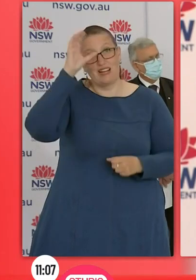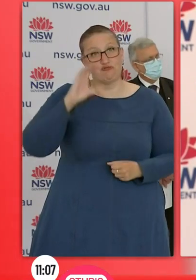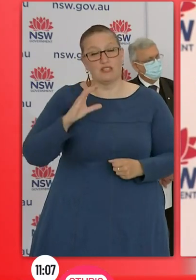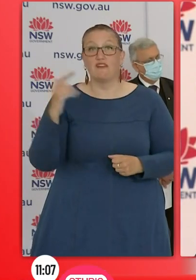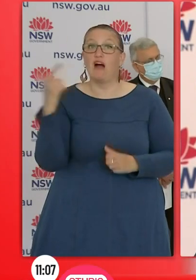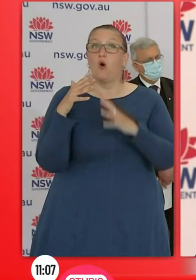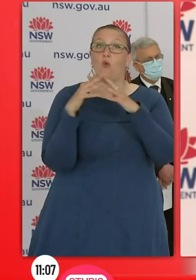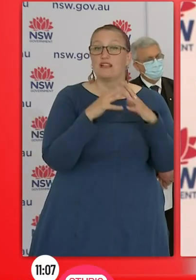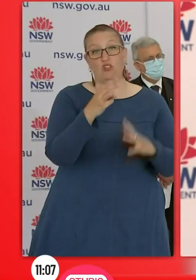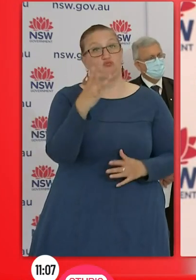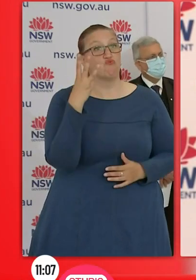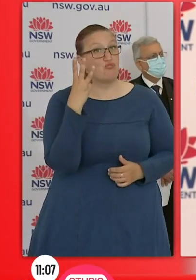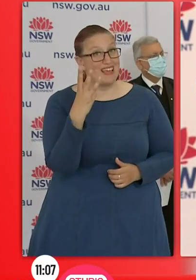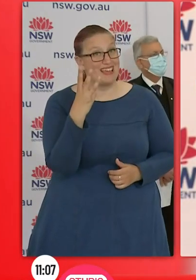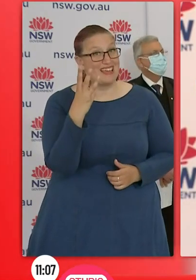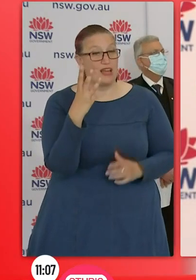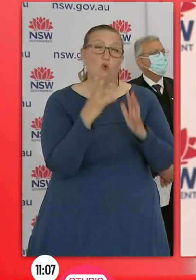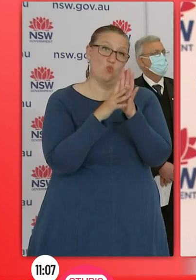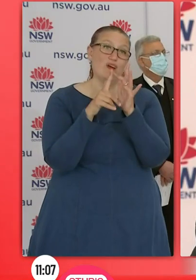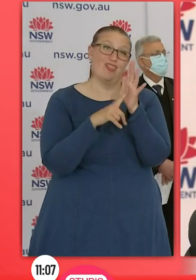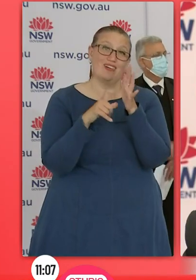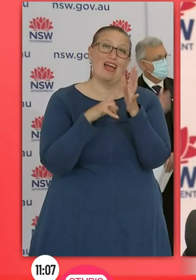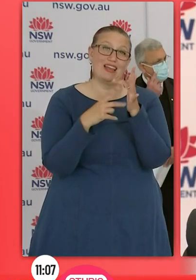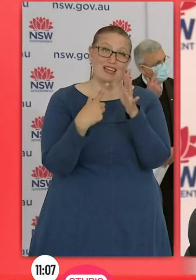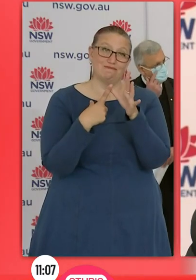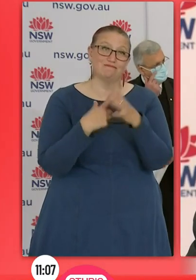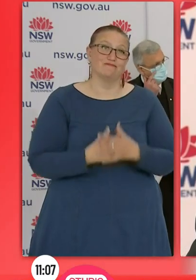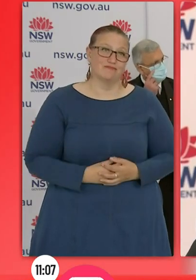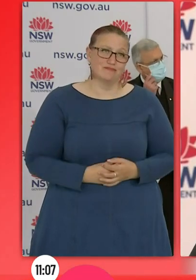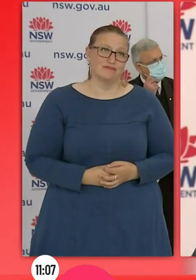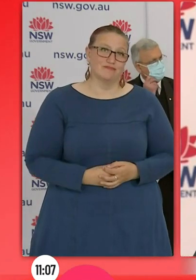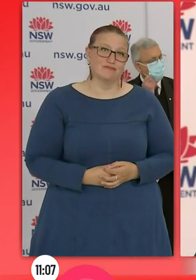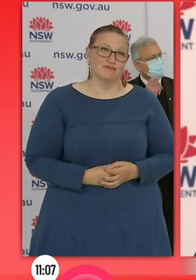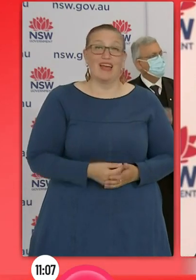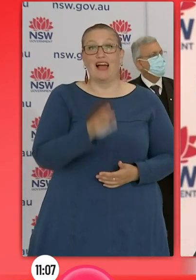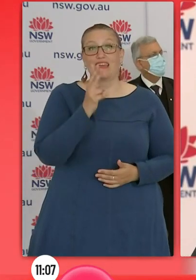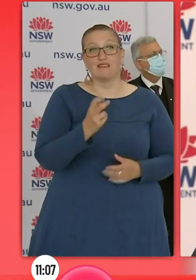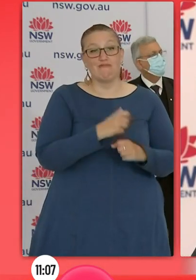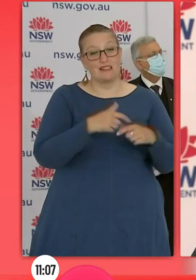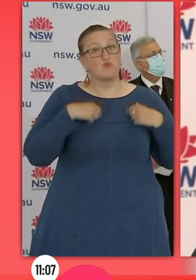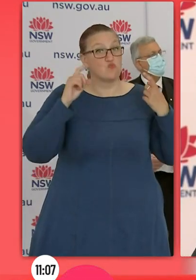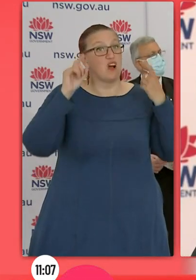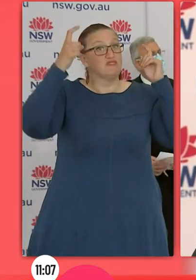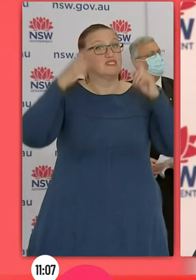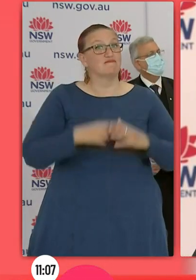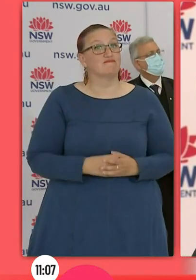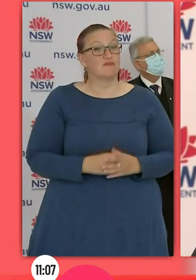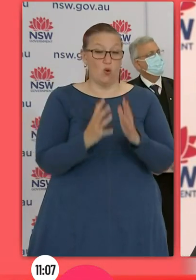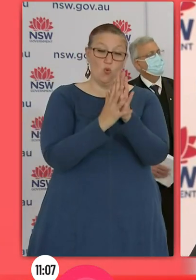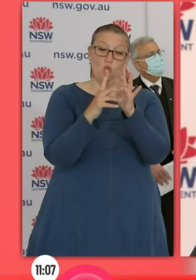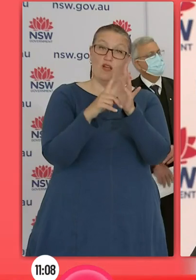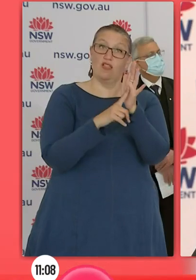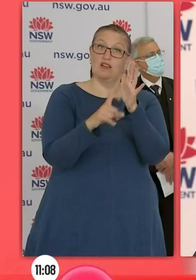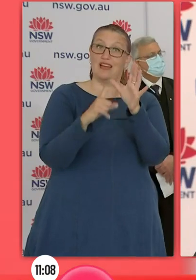In the far west three new cases in Wilcannia which again leaves us with concern. And speaking of